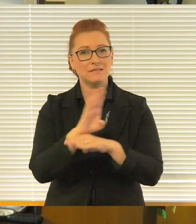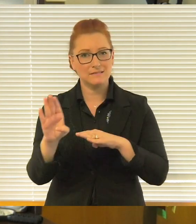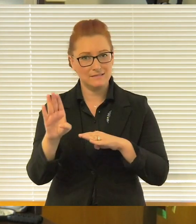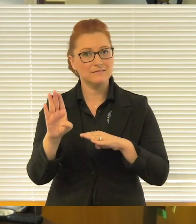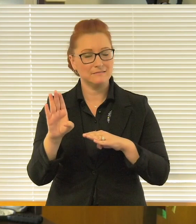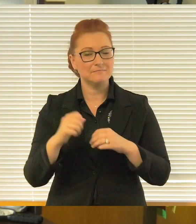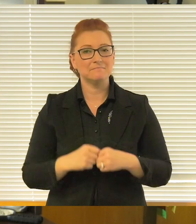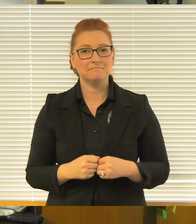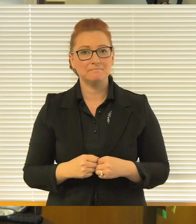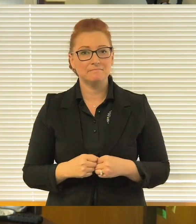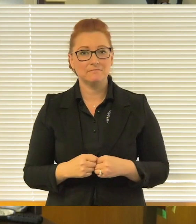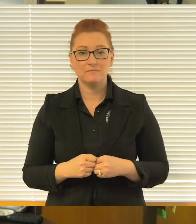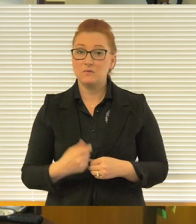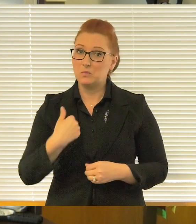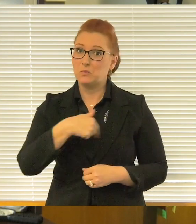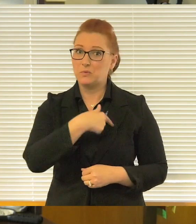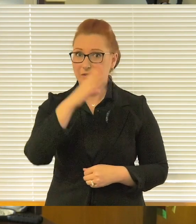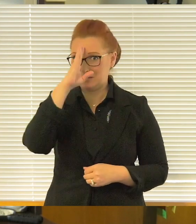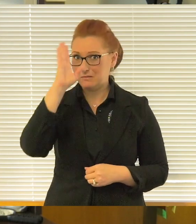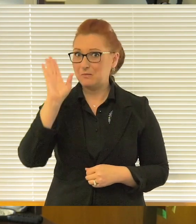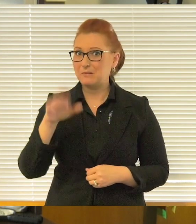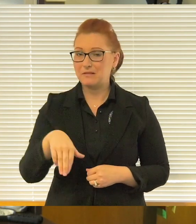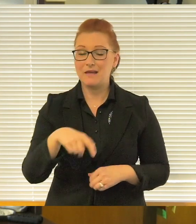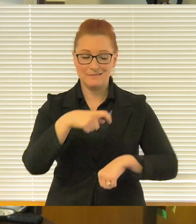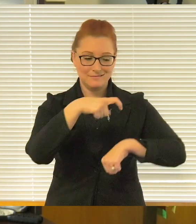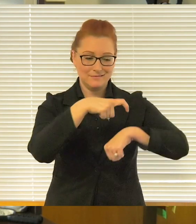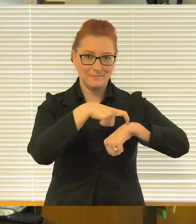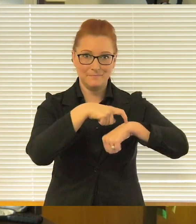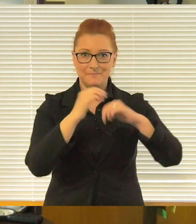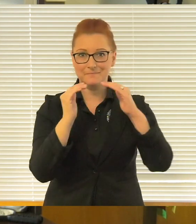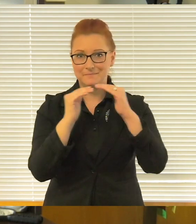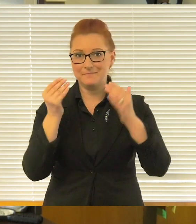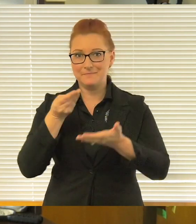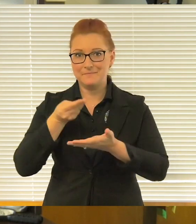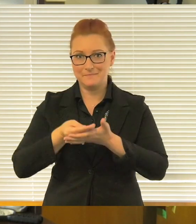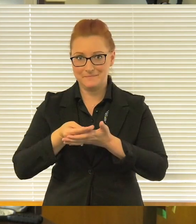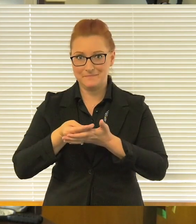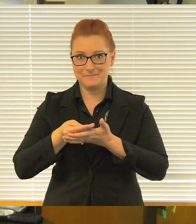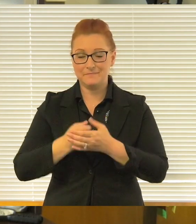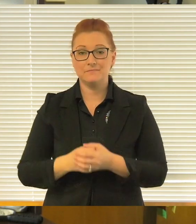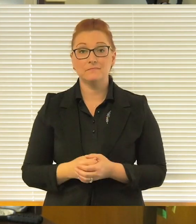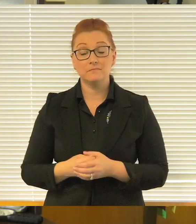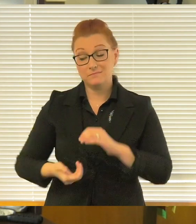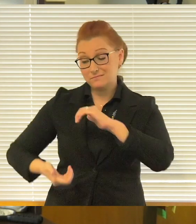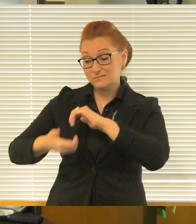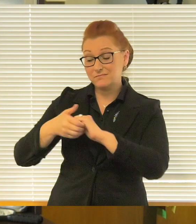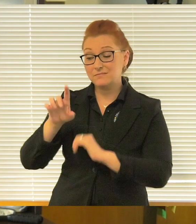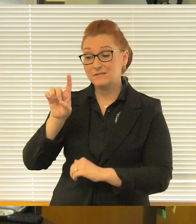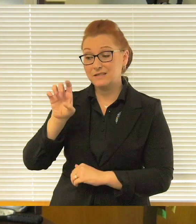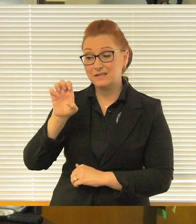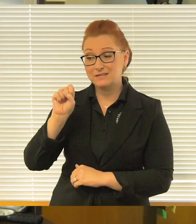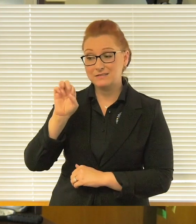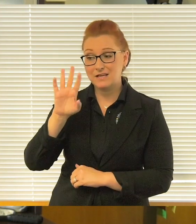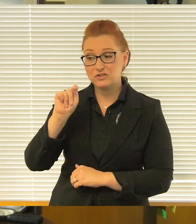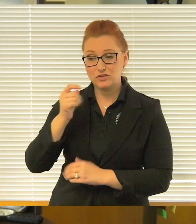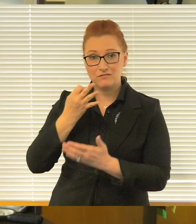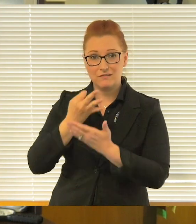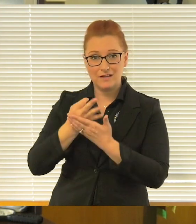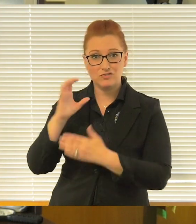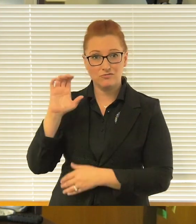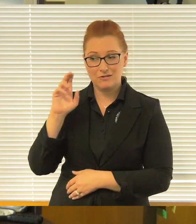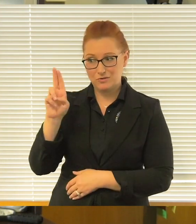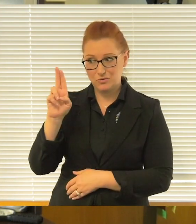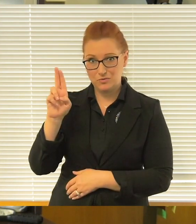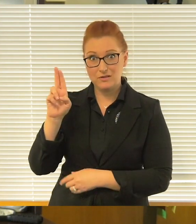Now, more than ever, time is money. With the help of the Desert Financial Credit Union, qualifying